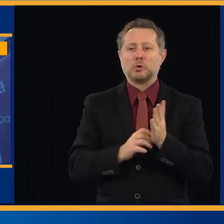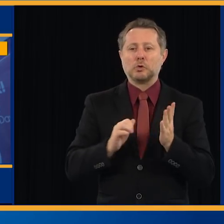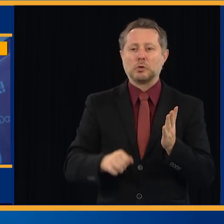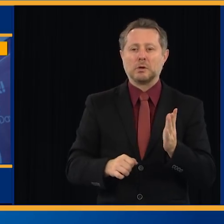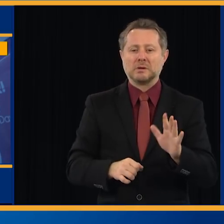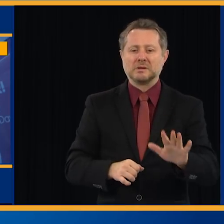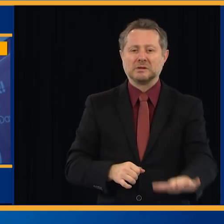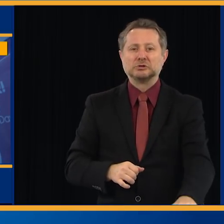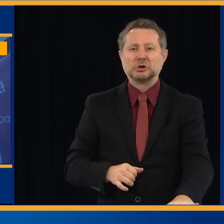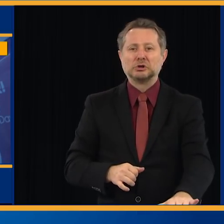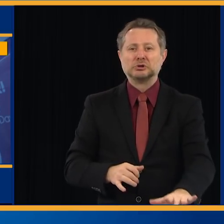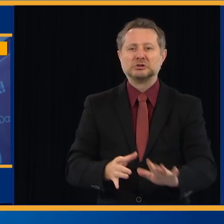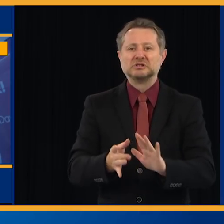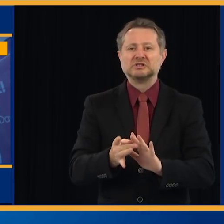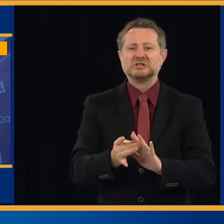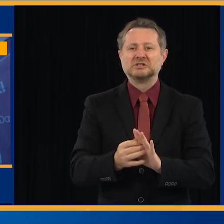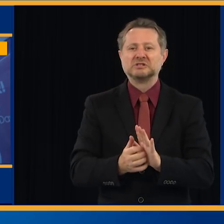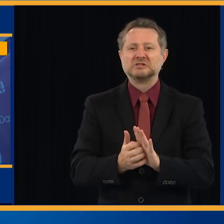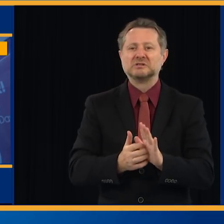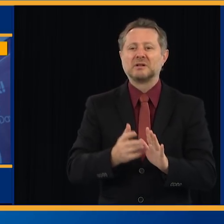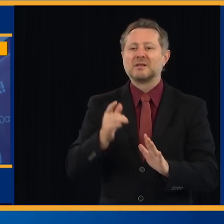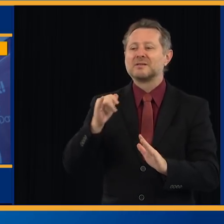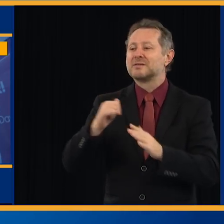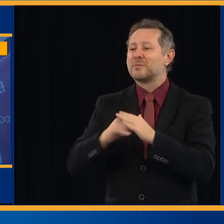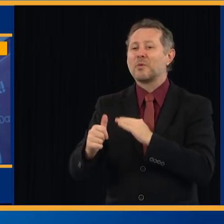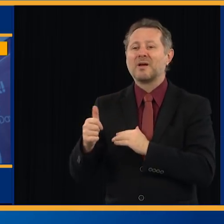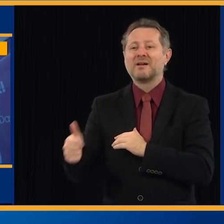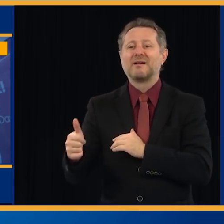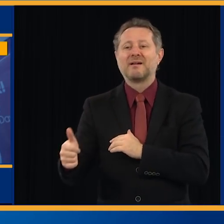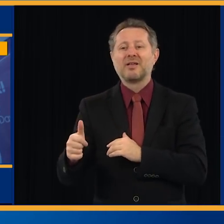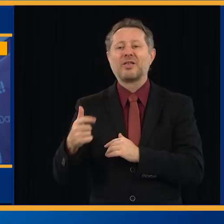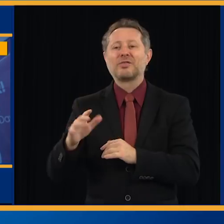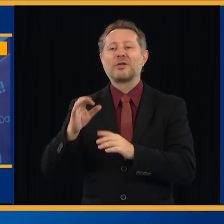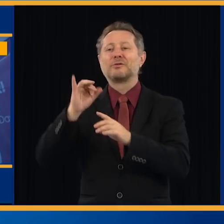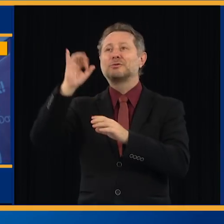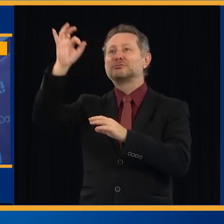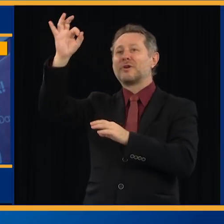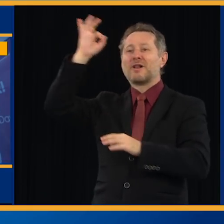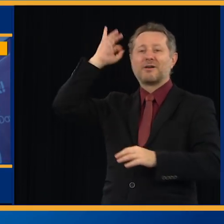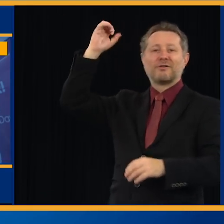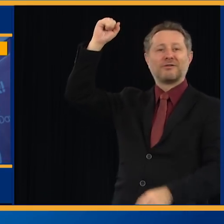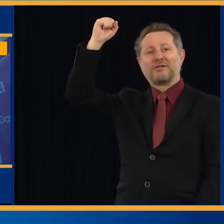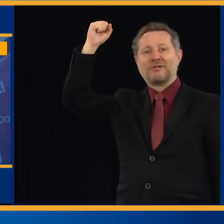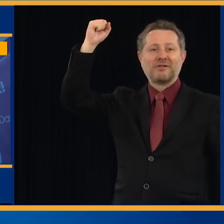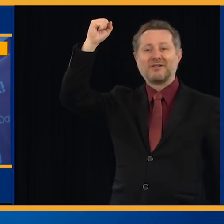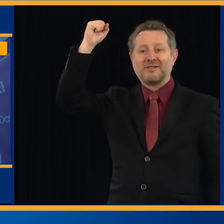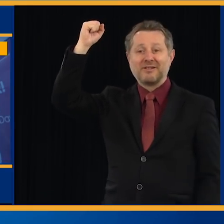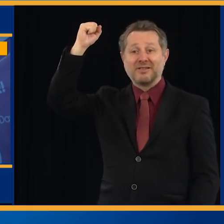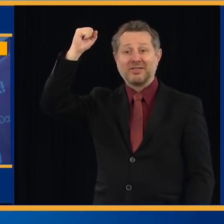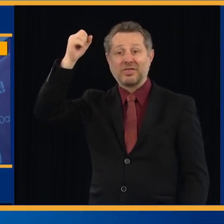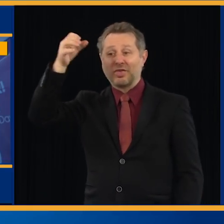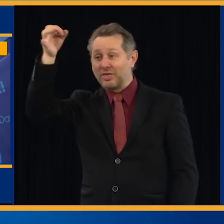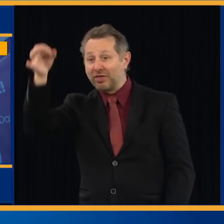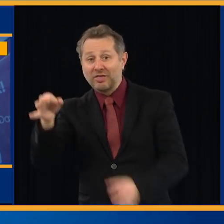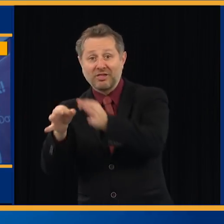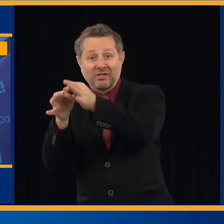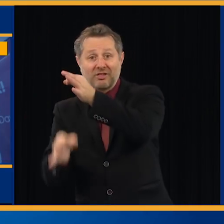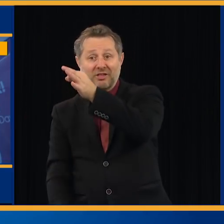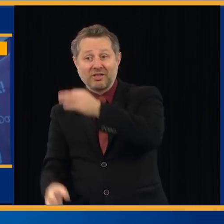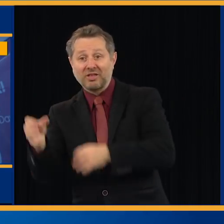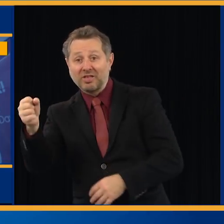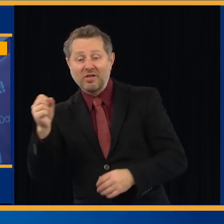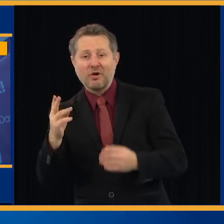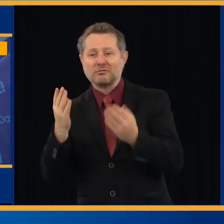subway car. Every rail, every pole, every door, wherever a hand could touch,